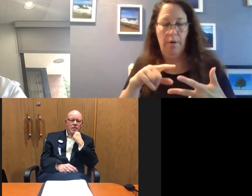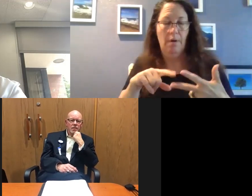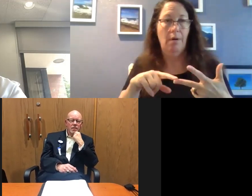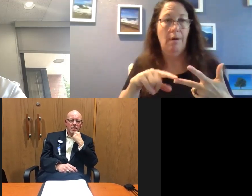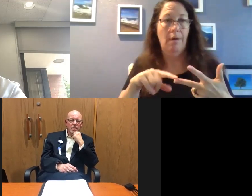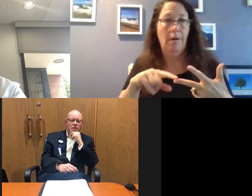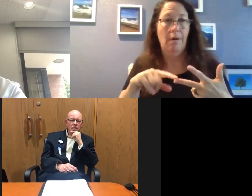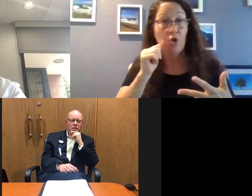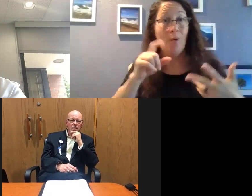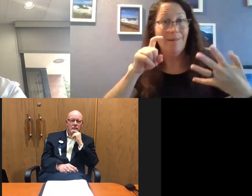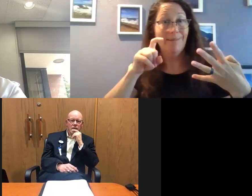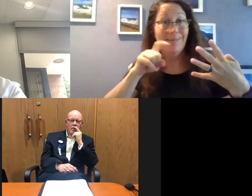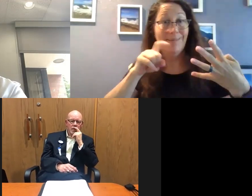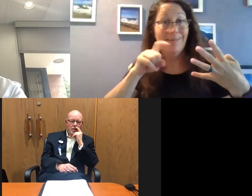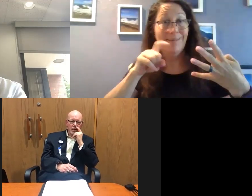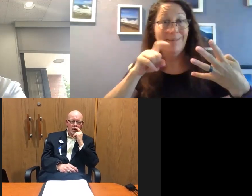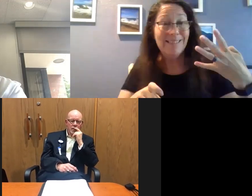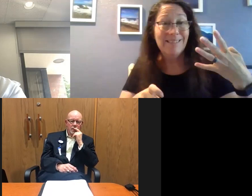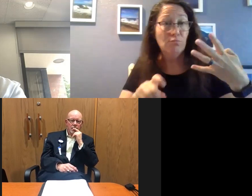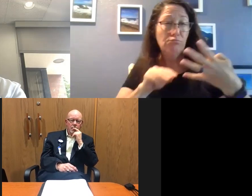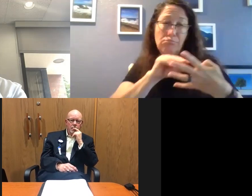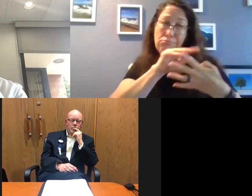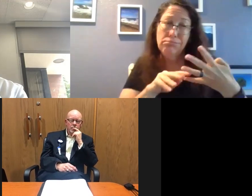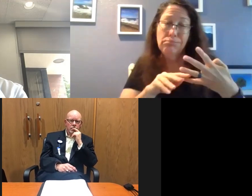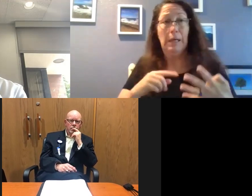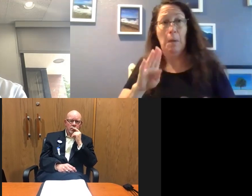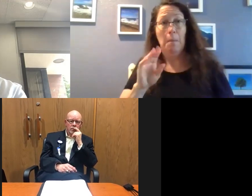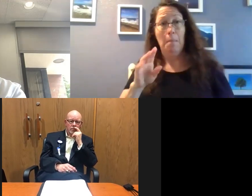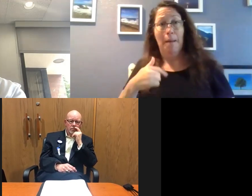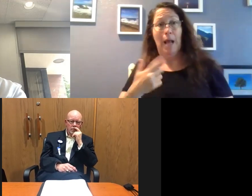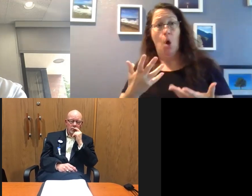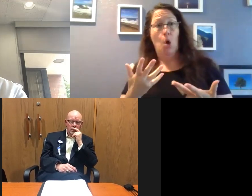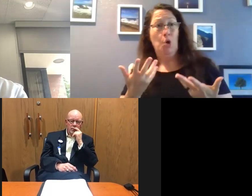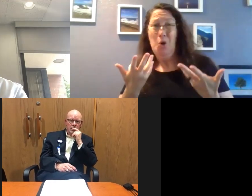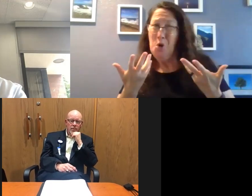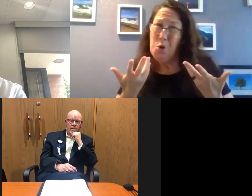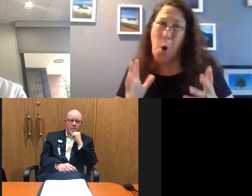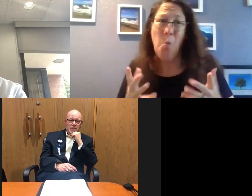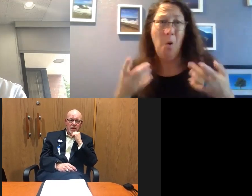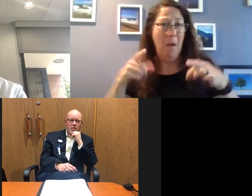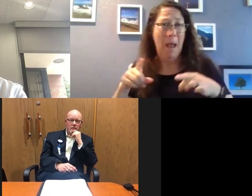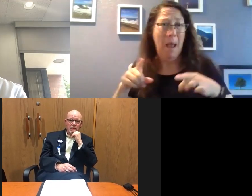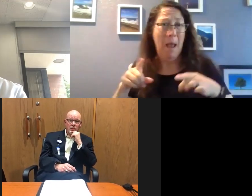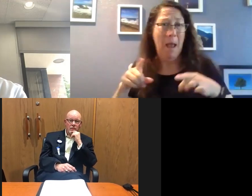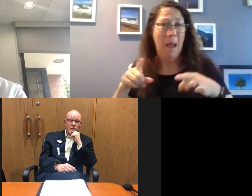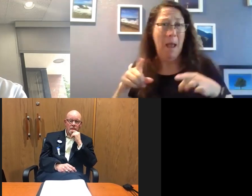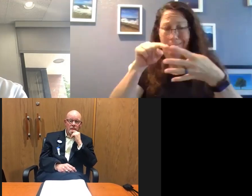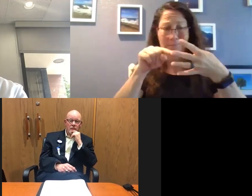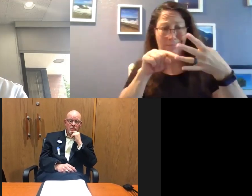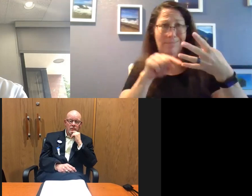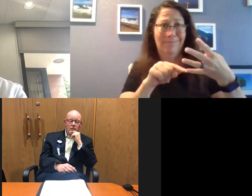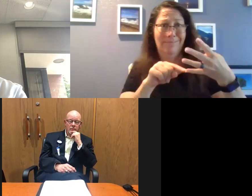Arizona, and Texas. And this is what Bob and I want. We do not want what is happening in Texas, Florida and Arizona